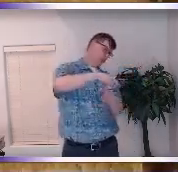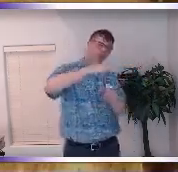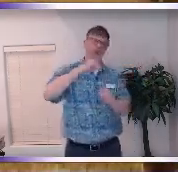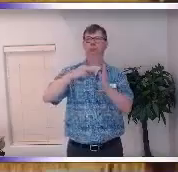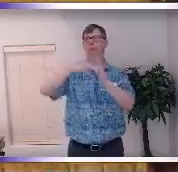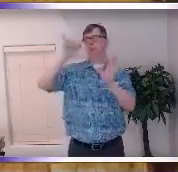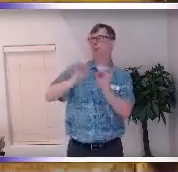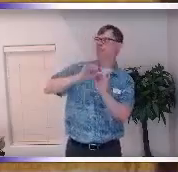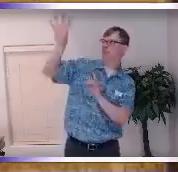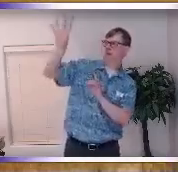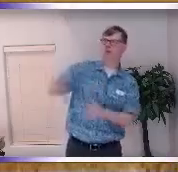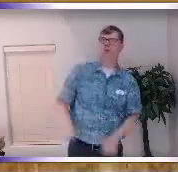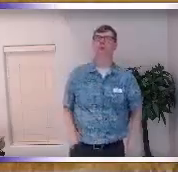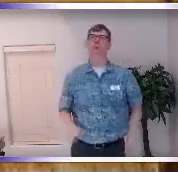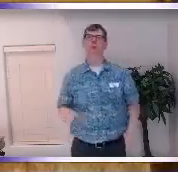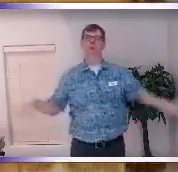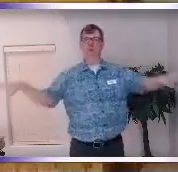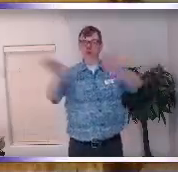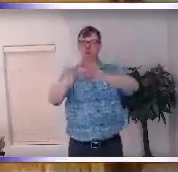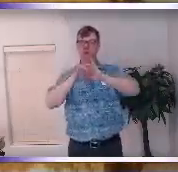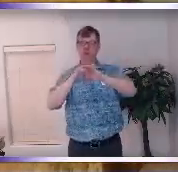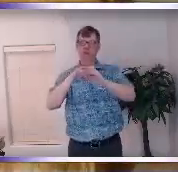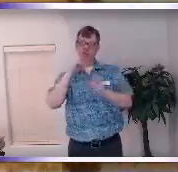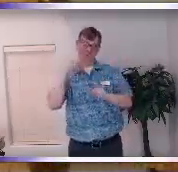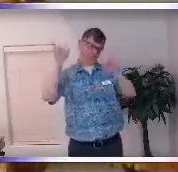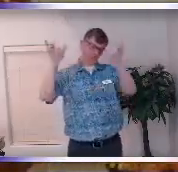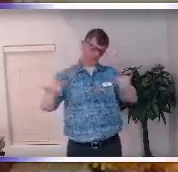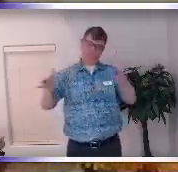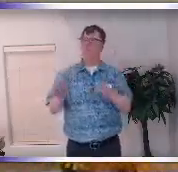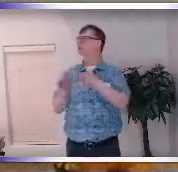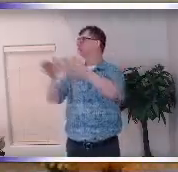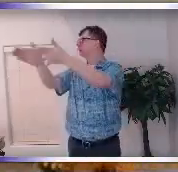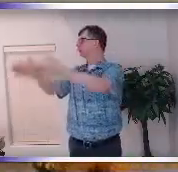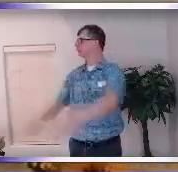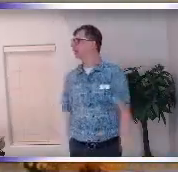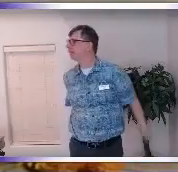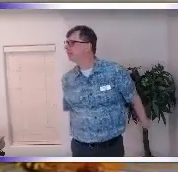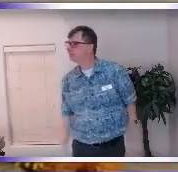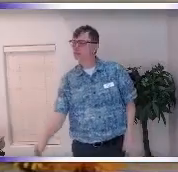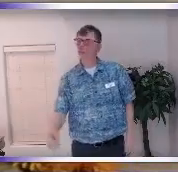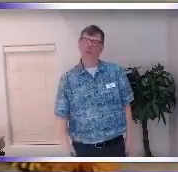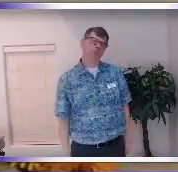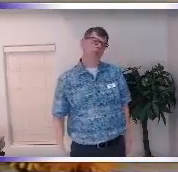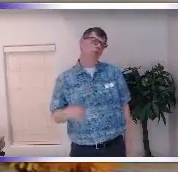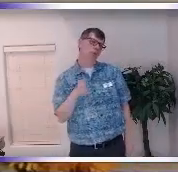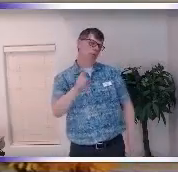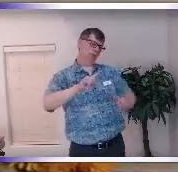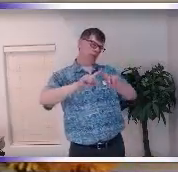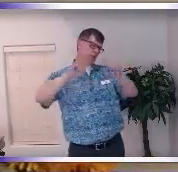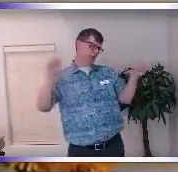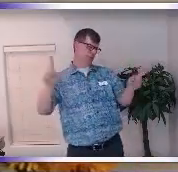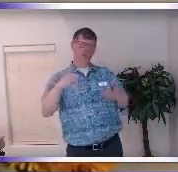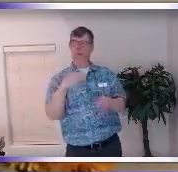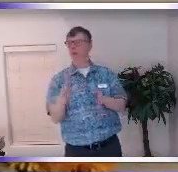we're all here together we all got here the same way unless you know you have a different way that you got